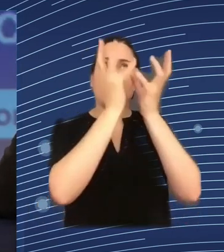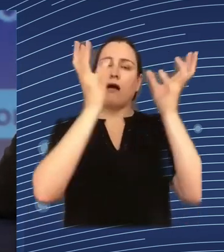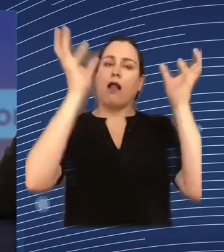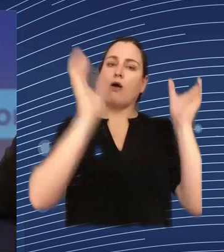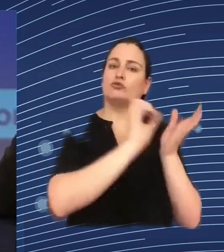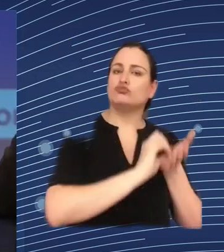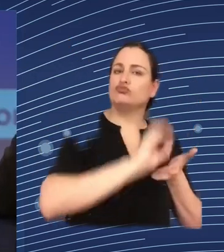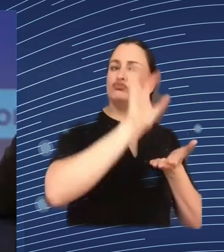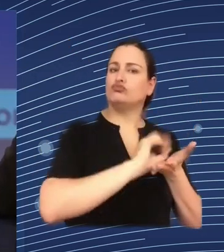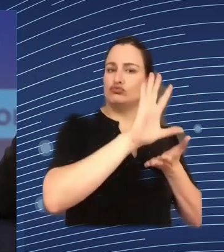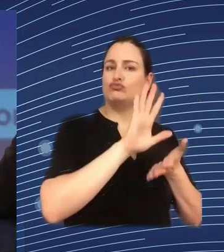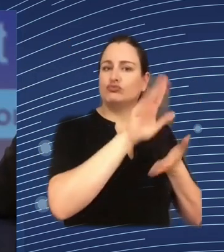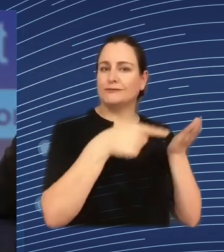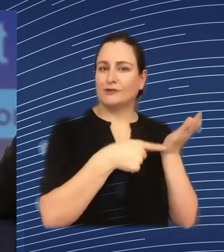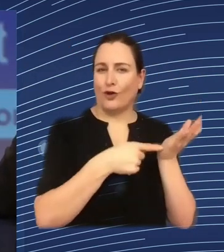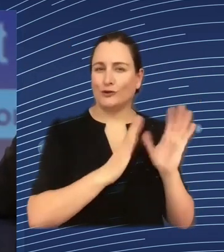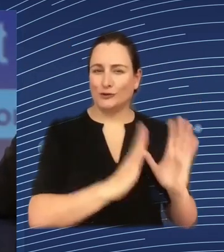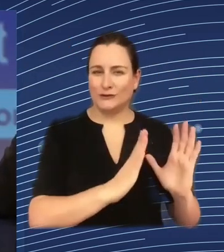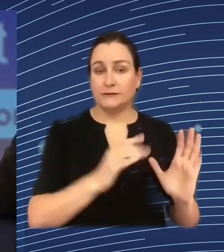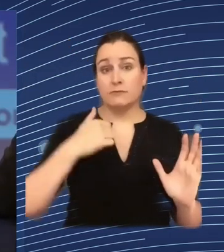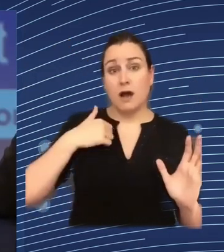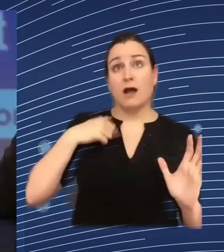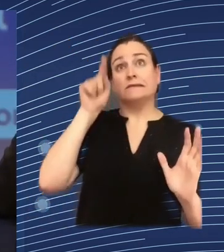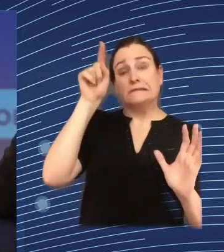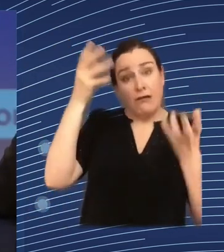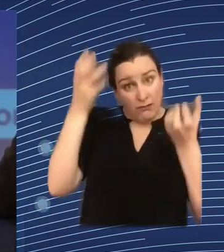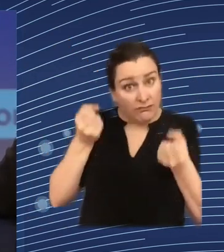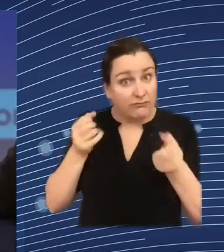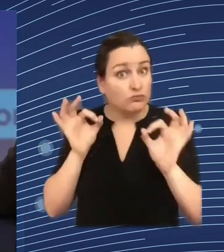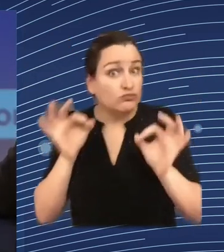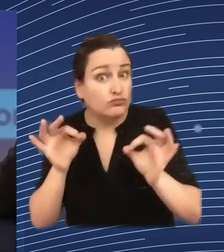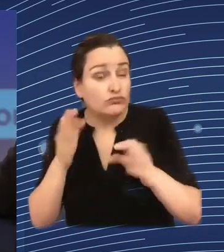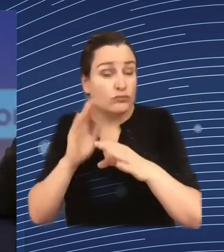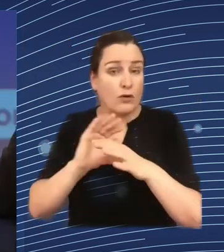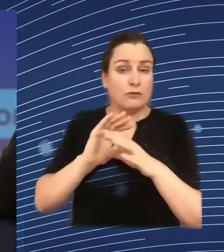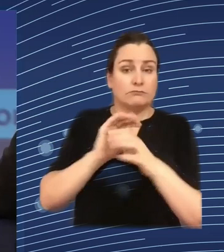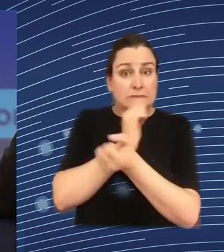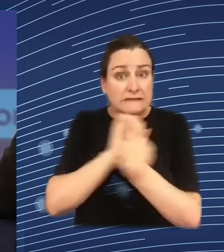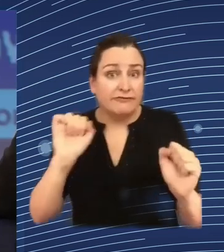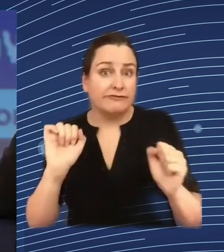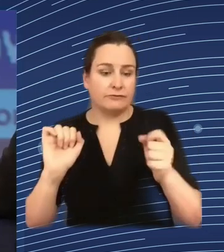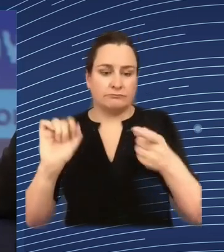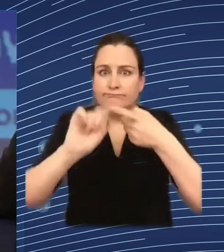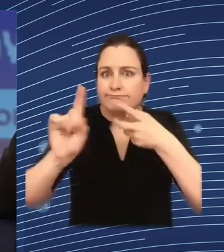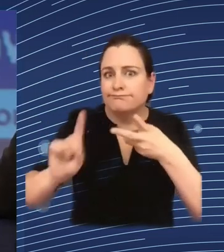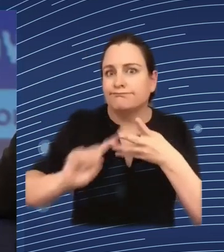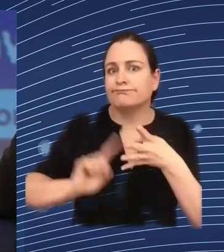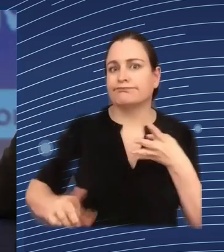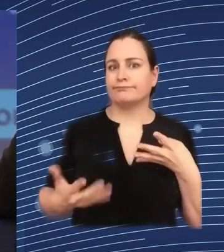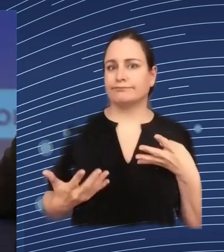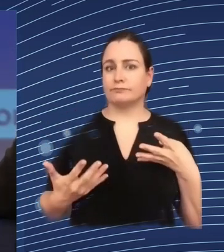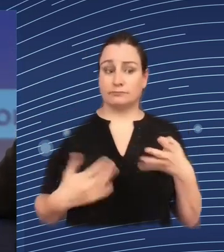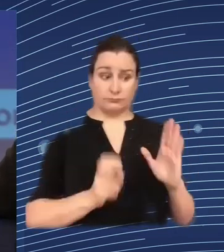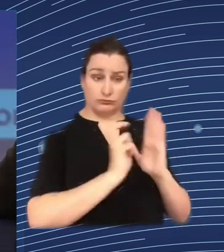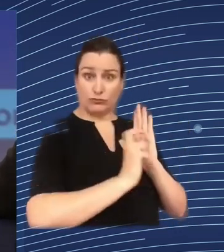and in a timely way where we build our own technologies we ourselves have to make sure that we are compliant with all the different rules and regulations